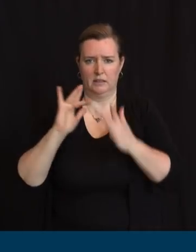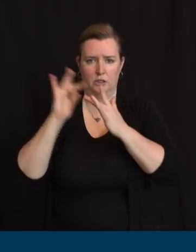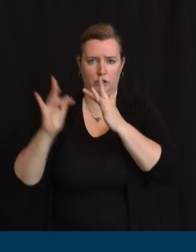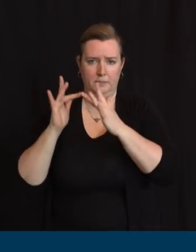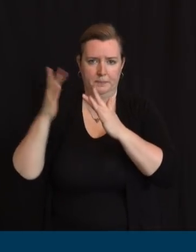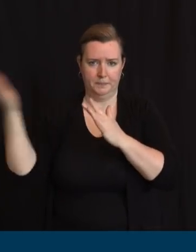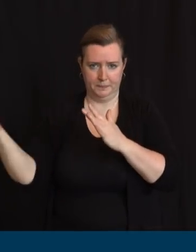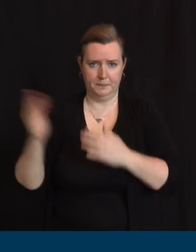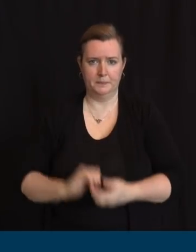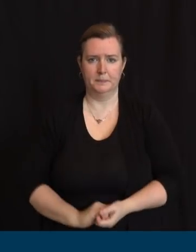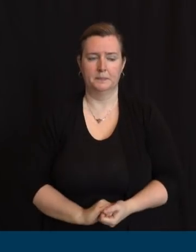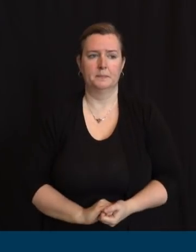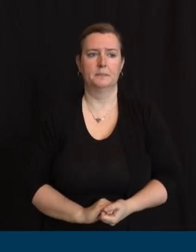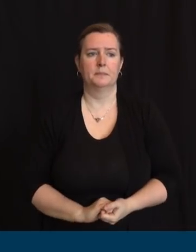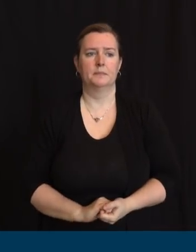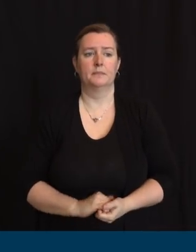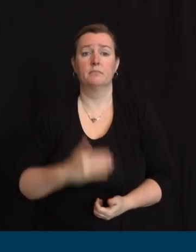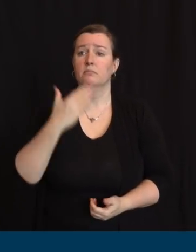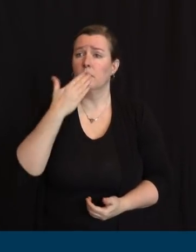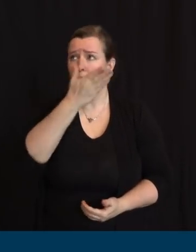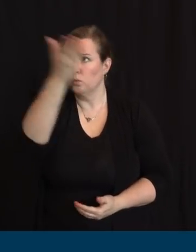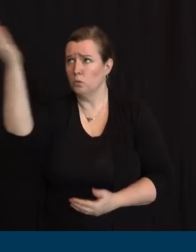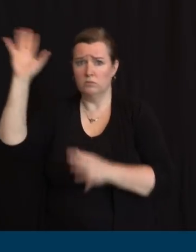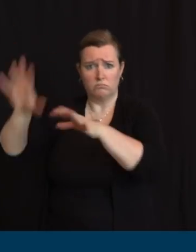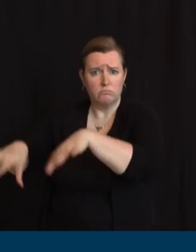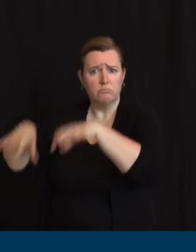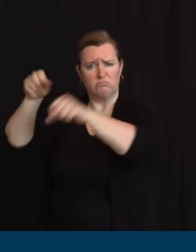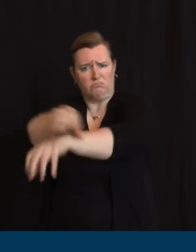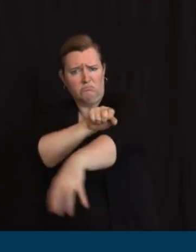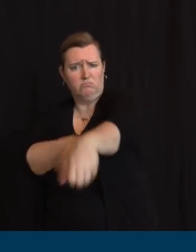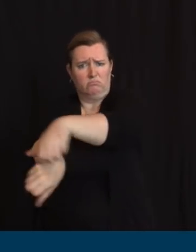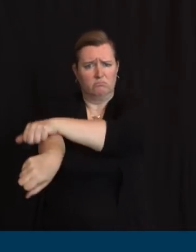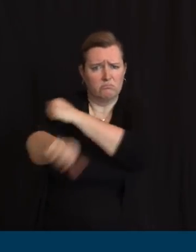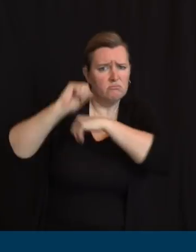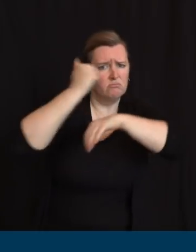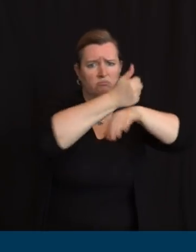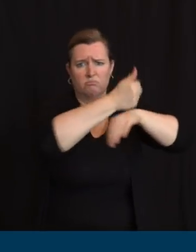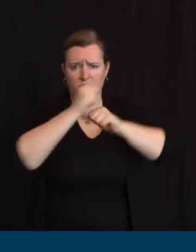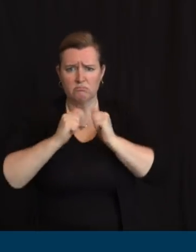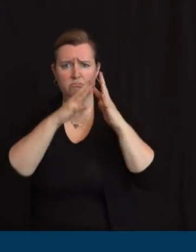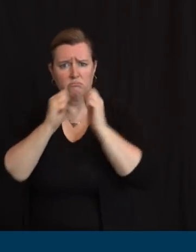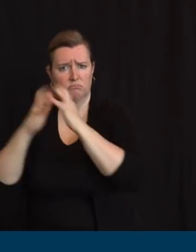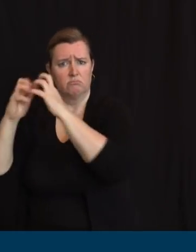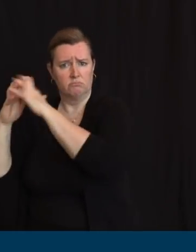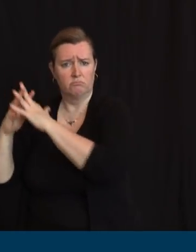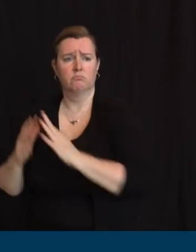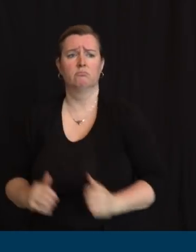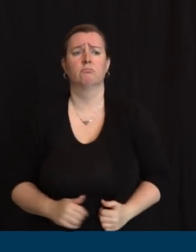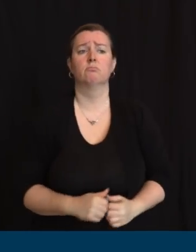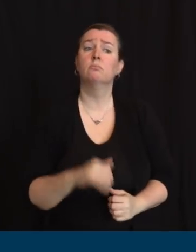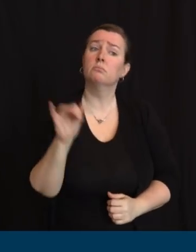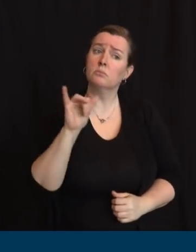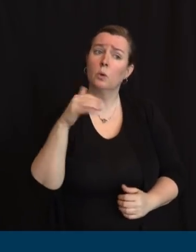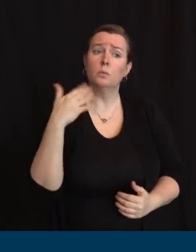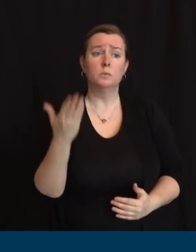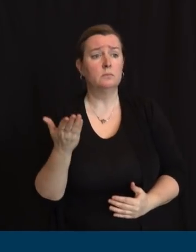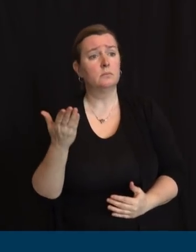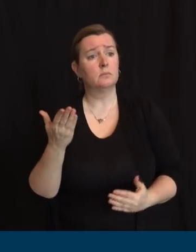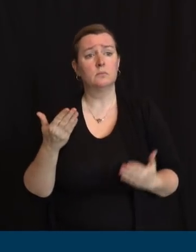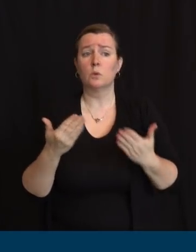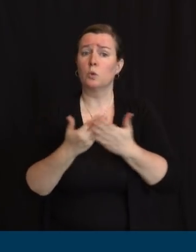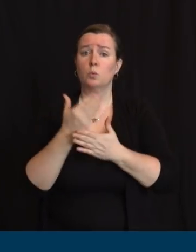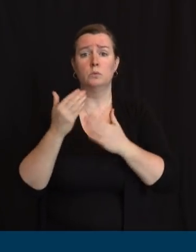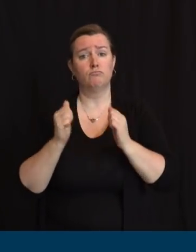this effort. Also, a new site for residents of Hunterdon and Somerset Counties will be opening Thursday,